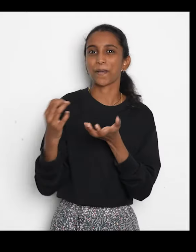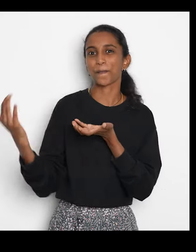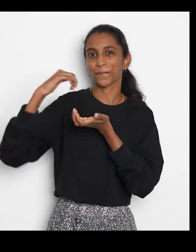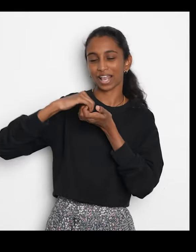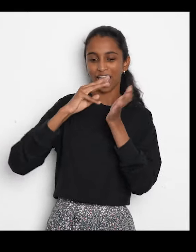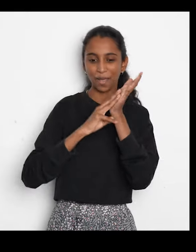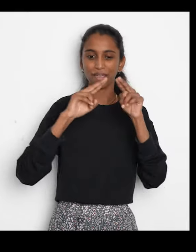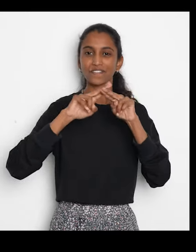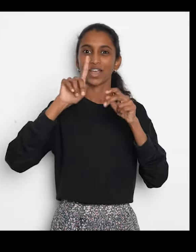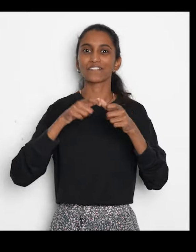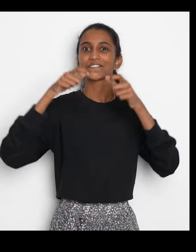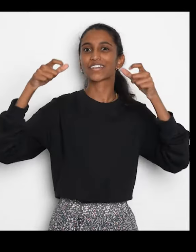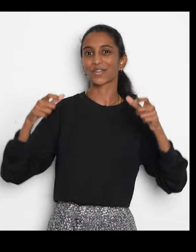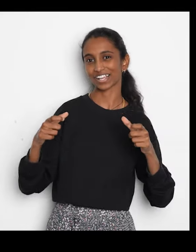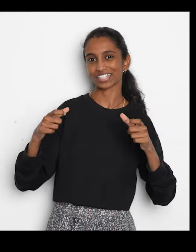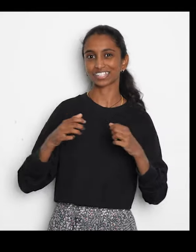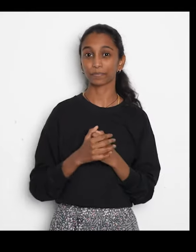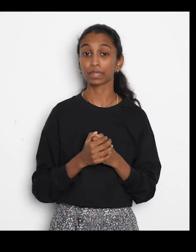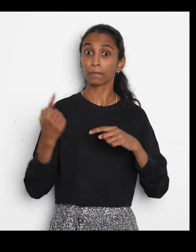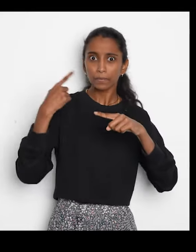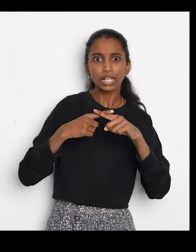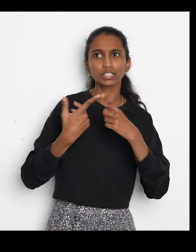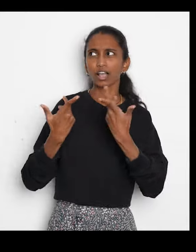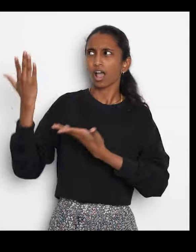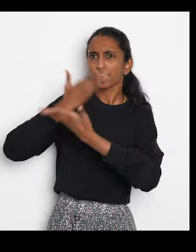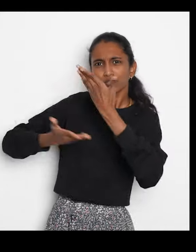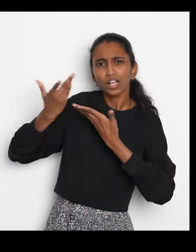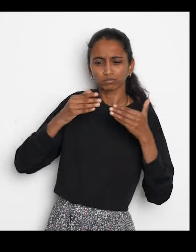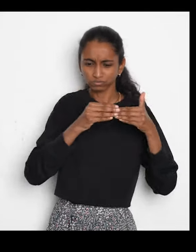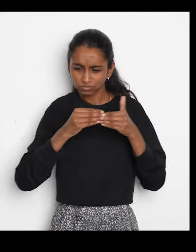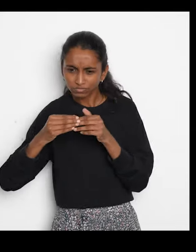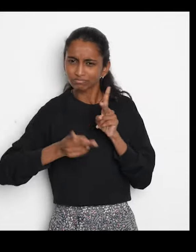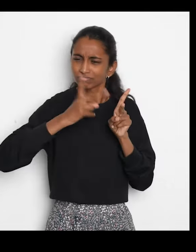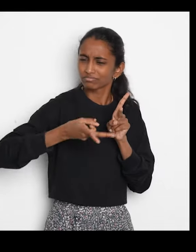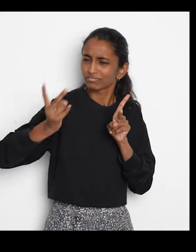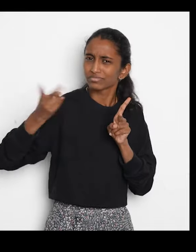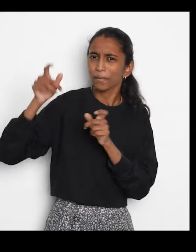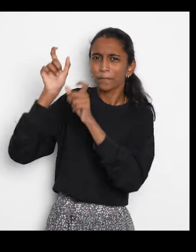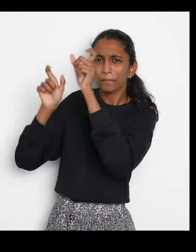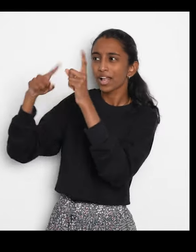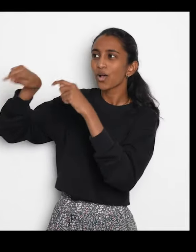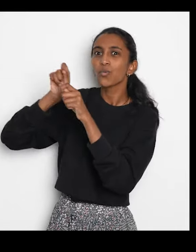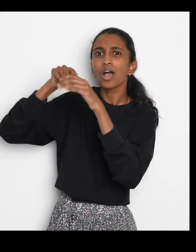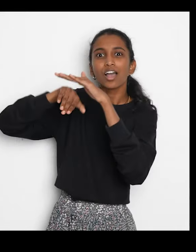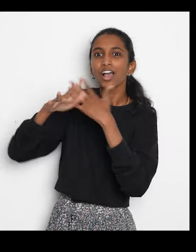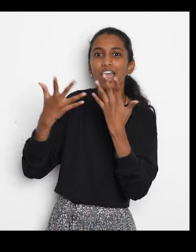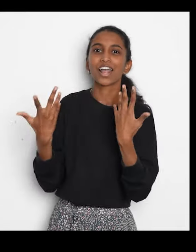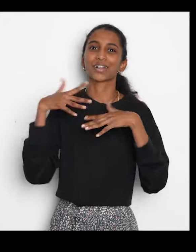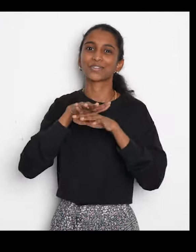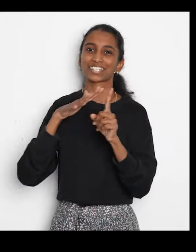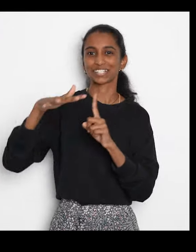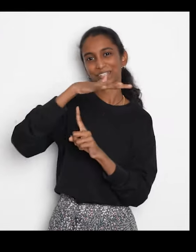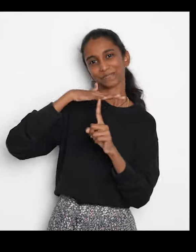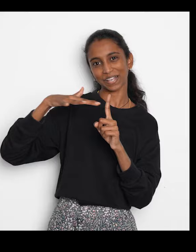partner, Emphasis F1 Foundation, and the advice and guidance of several professionals working in the inclusion